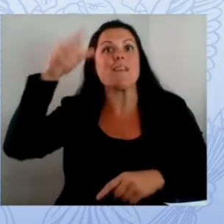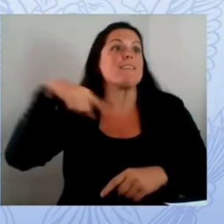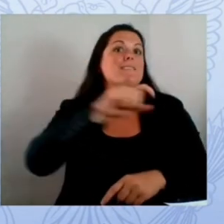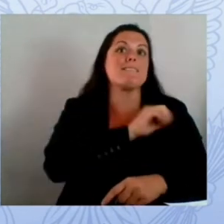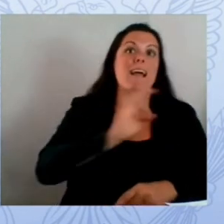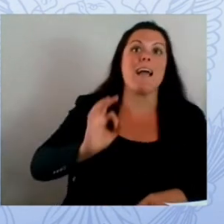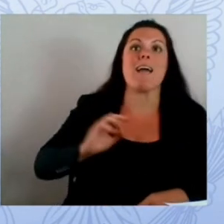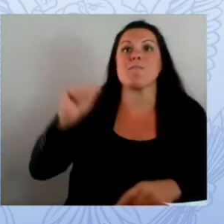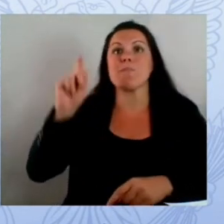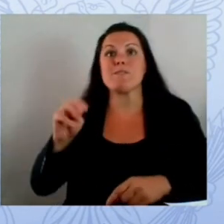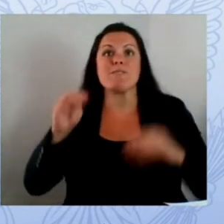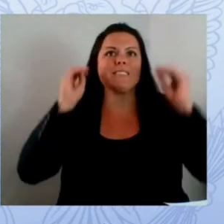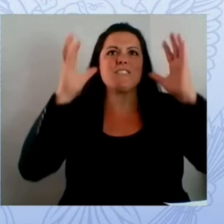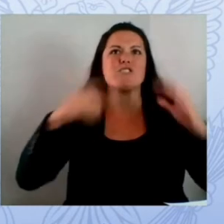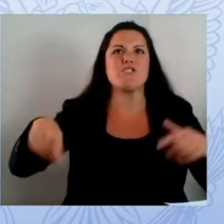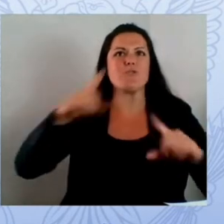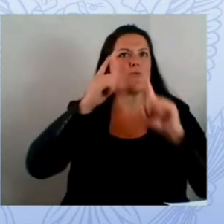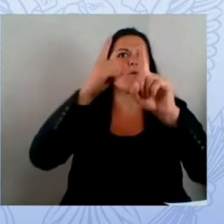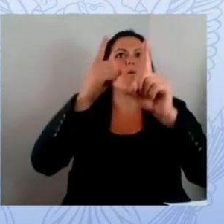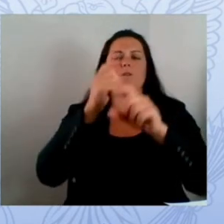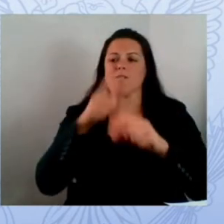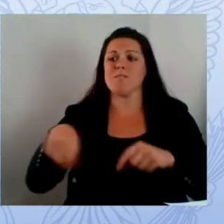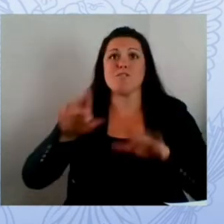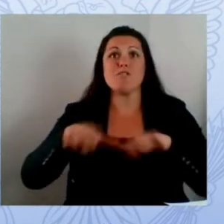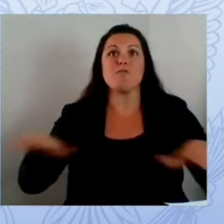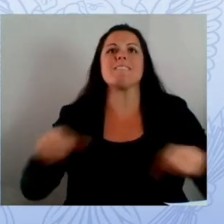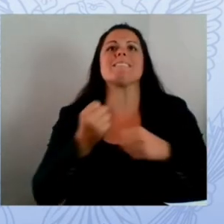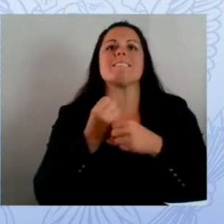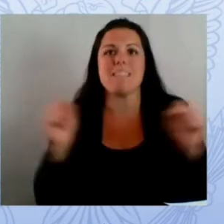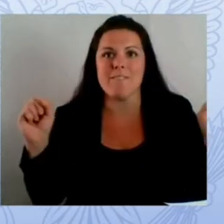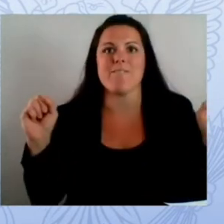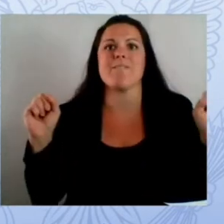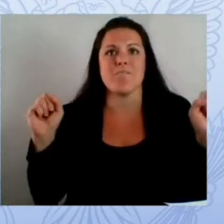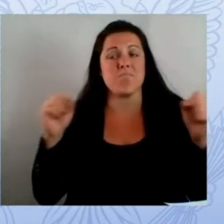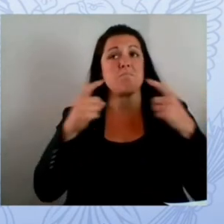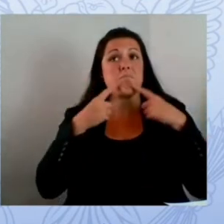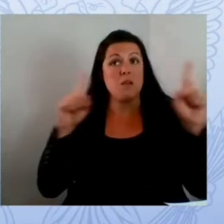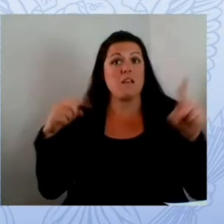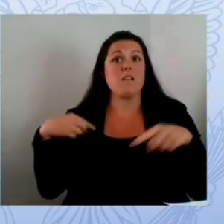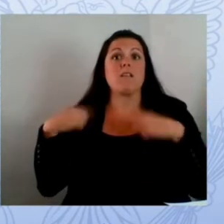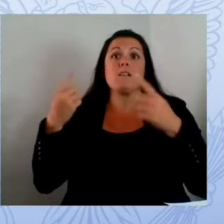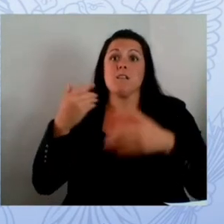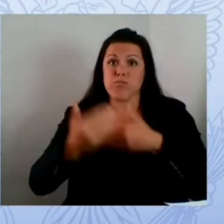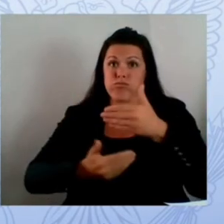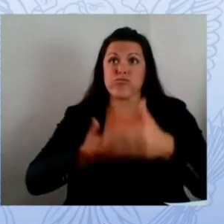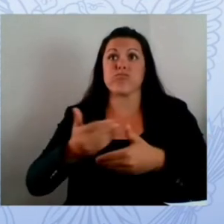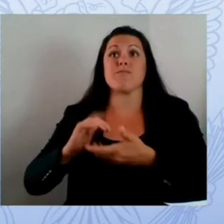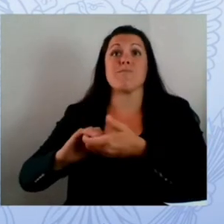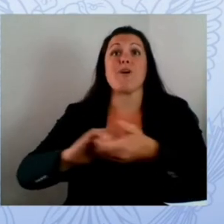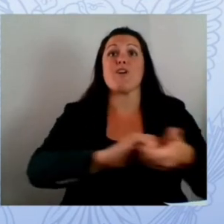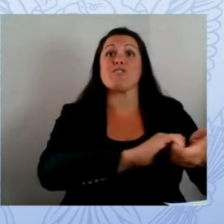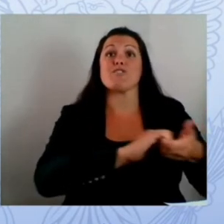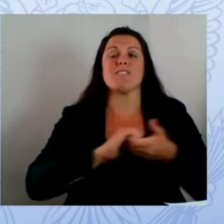and resources thank you so much for allowing me to share with you today i'm very honored to do this